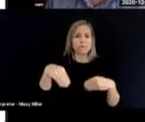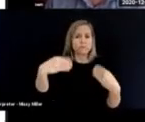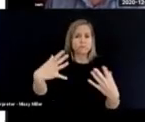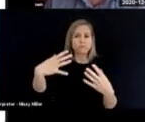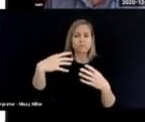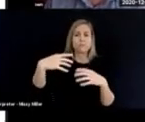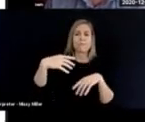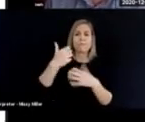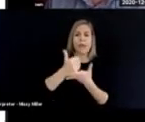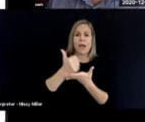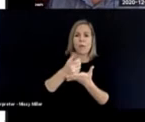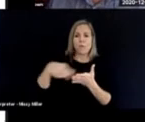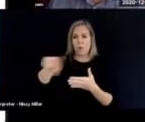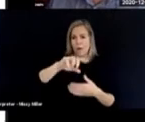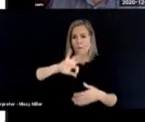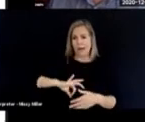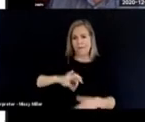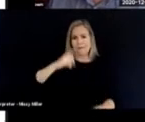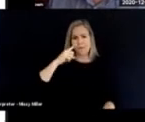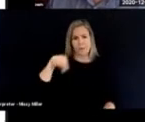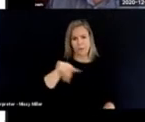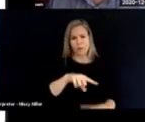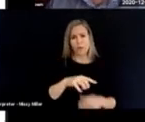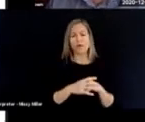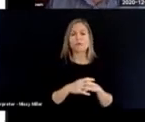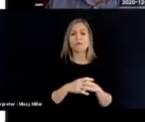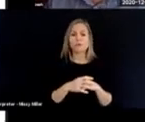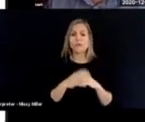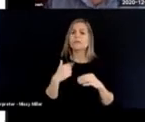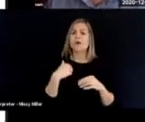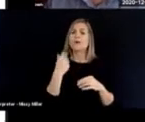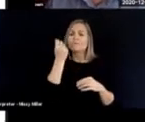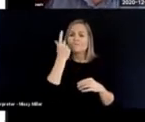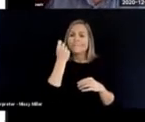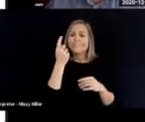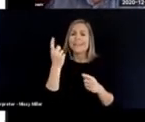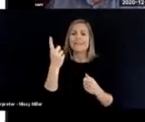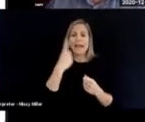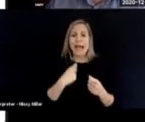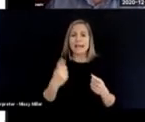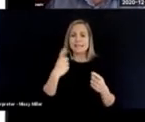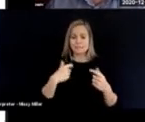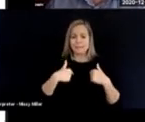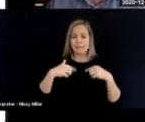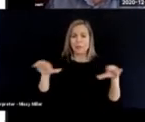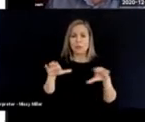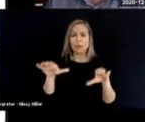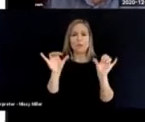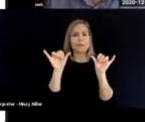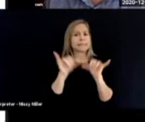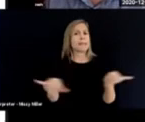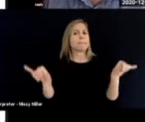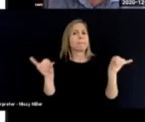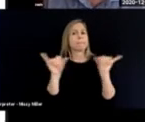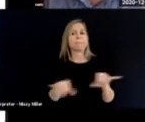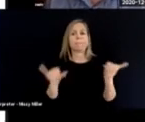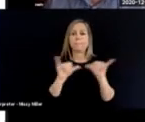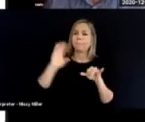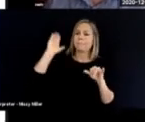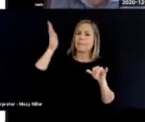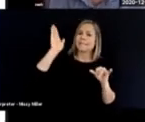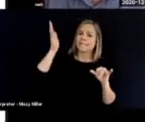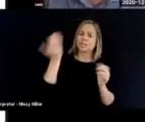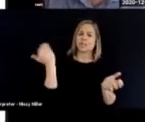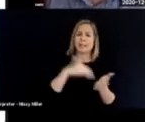because I'm always asked to do the same things over and over again. Observational